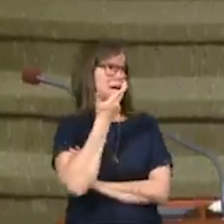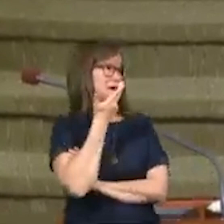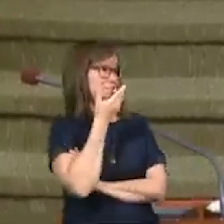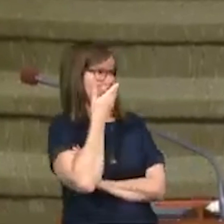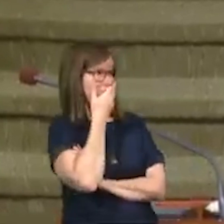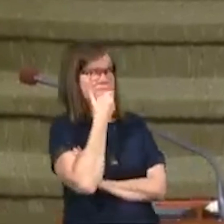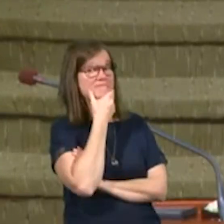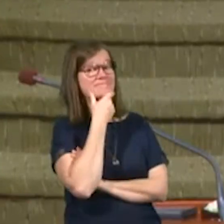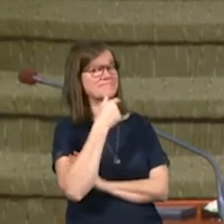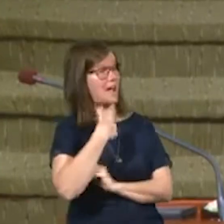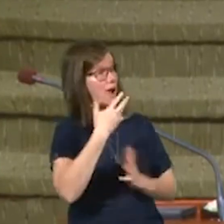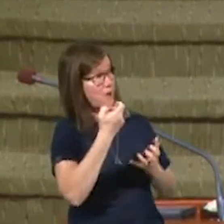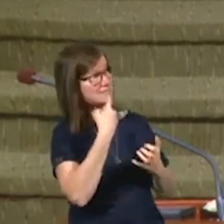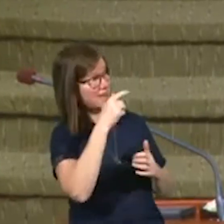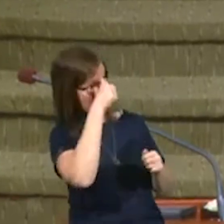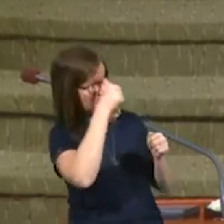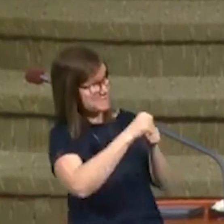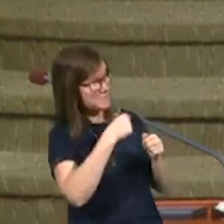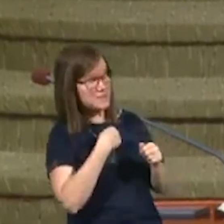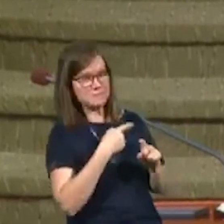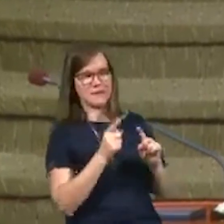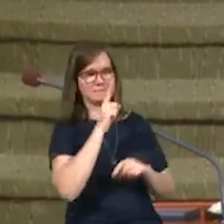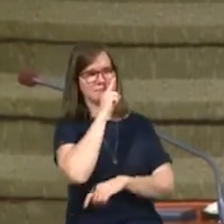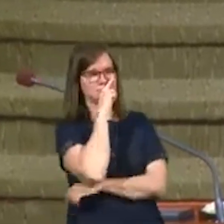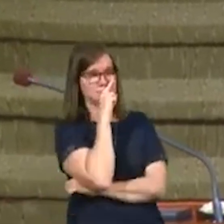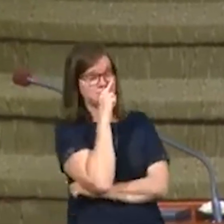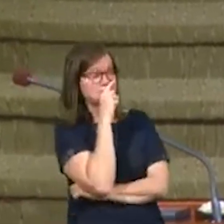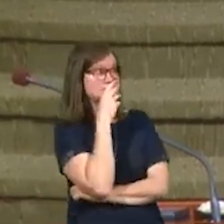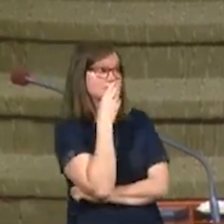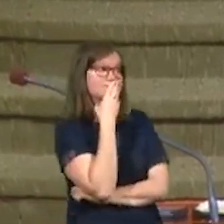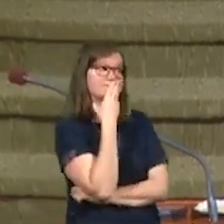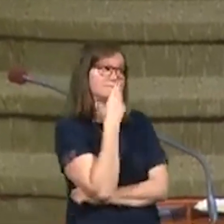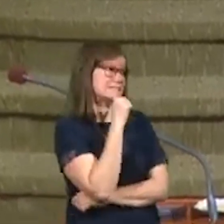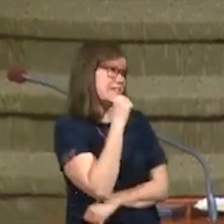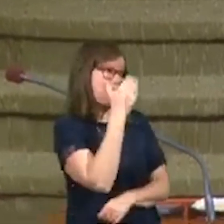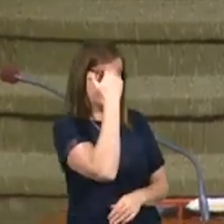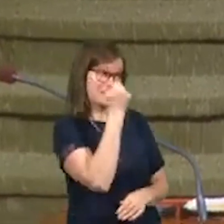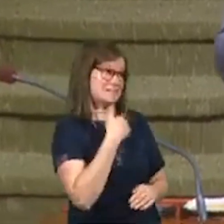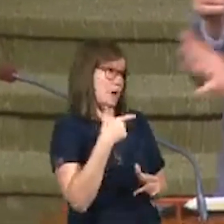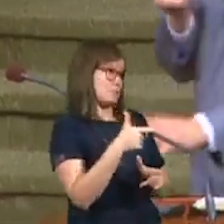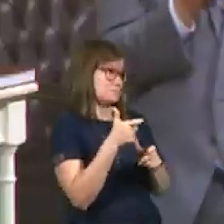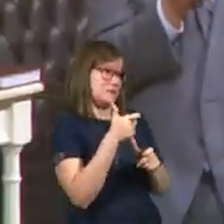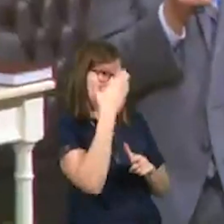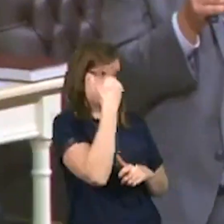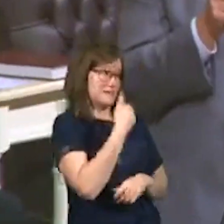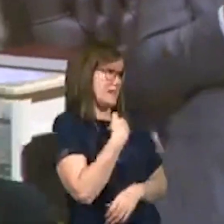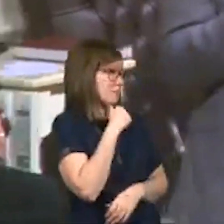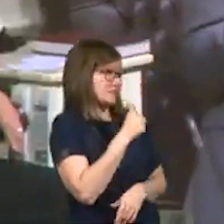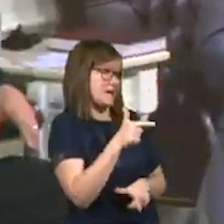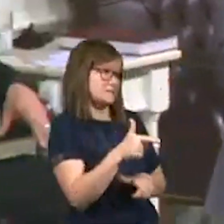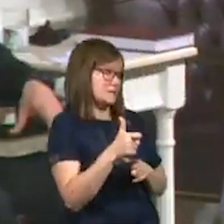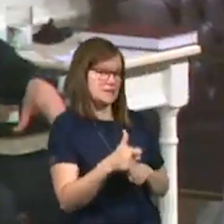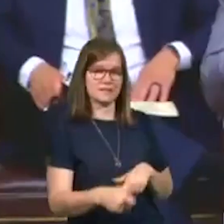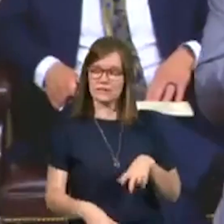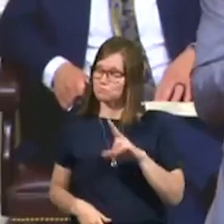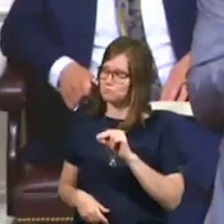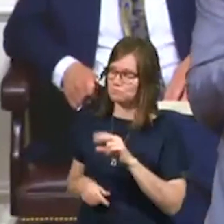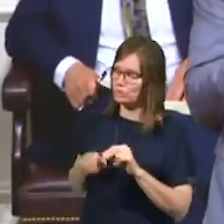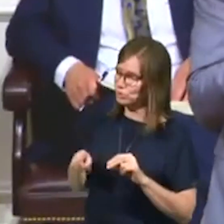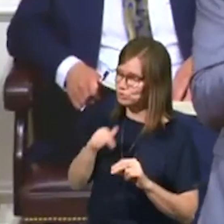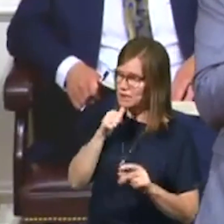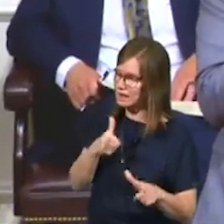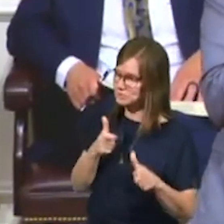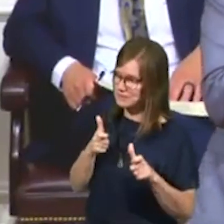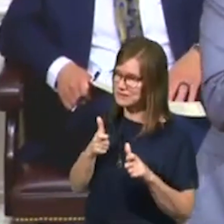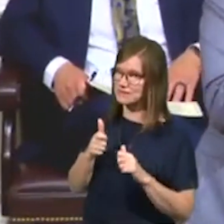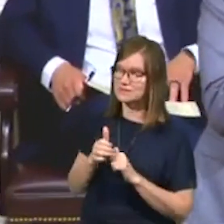I wanted to say, remember me? I didn't, but I said, it's not because I was speeding. Cause I was not speeding. She said, no, you weren't speeding. She said,